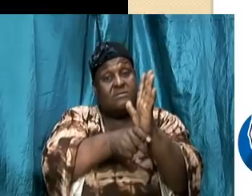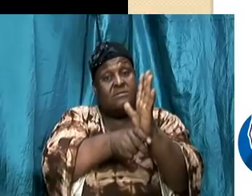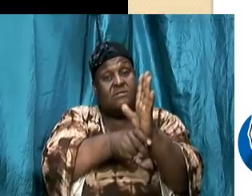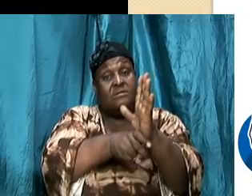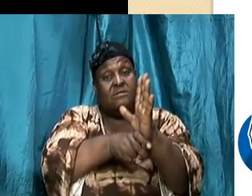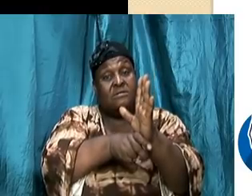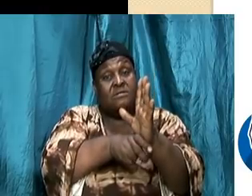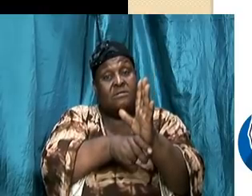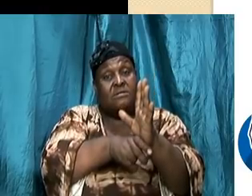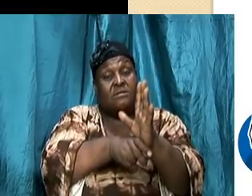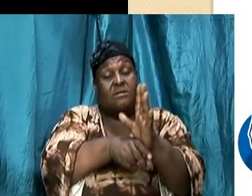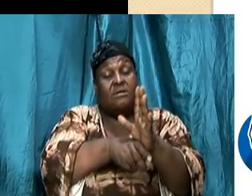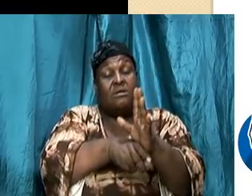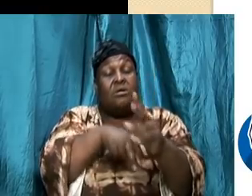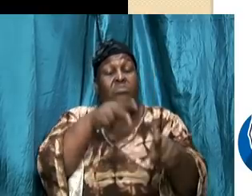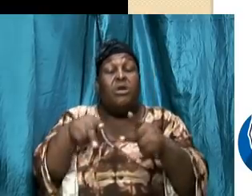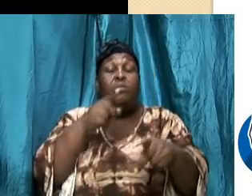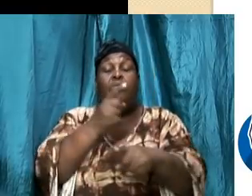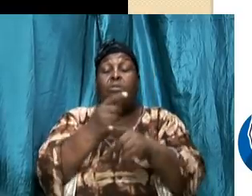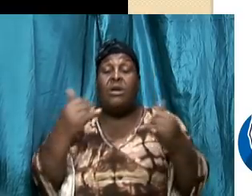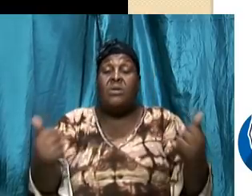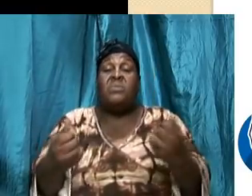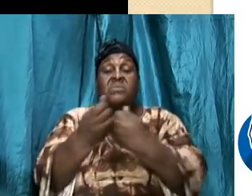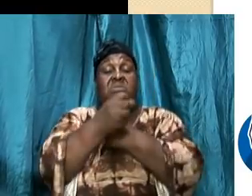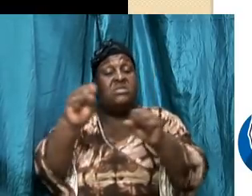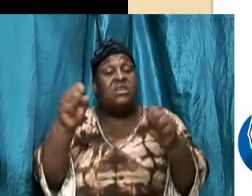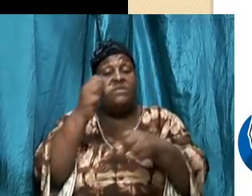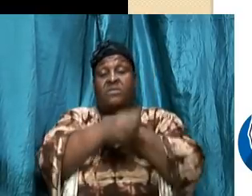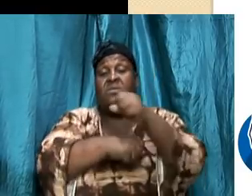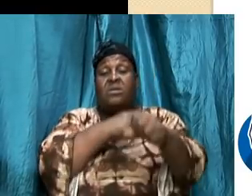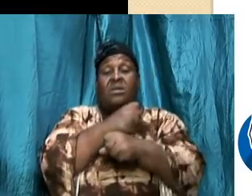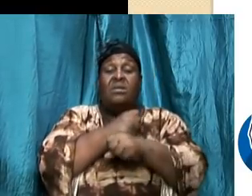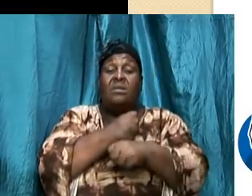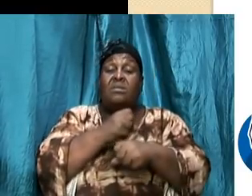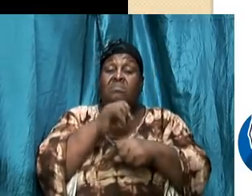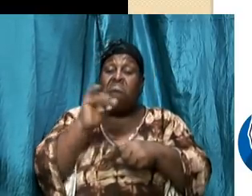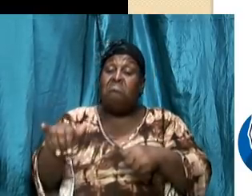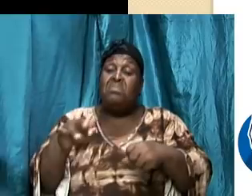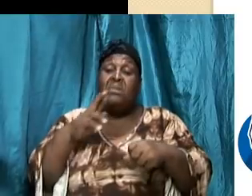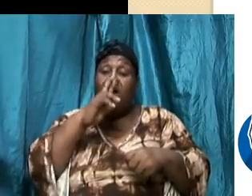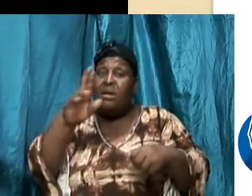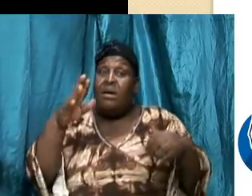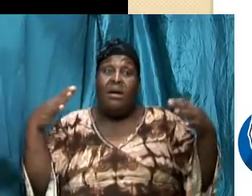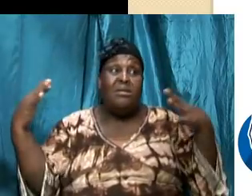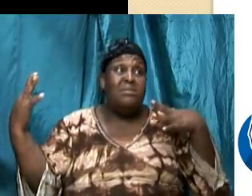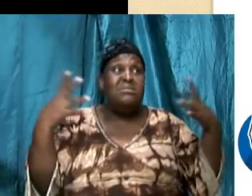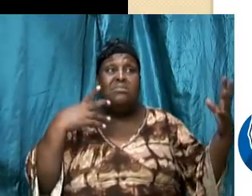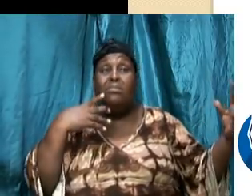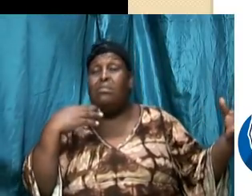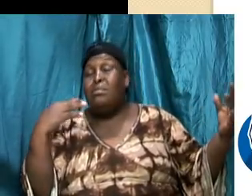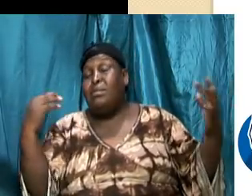now that have been saved for years that are struggling with